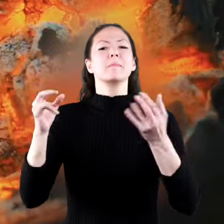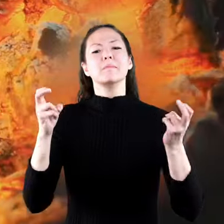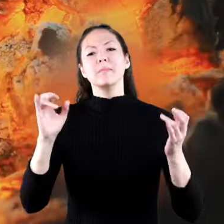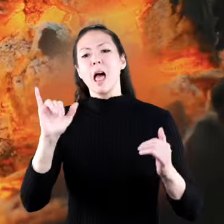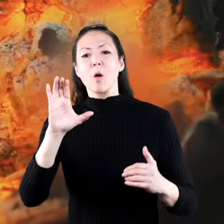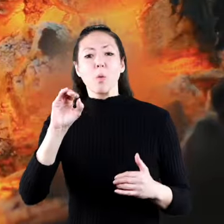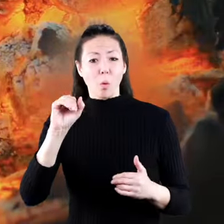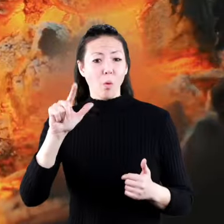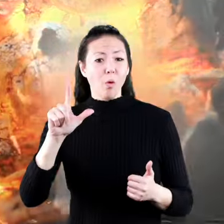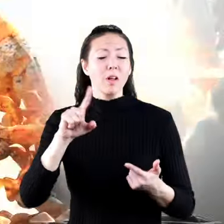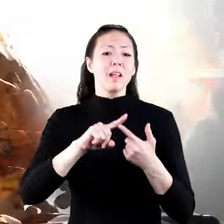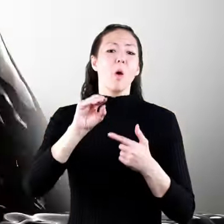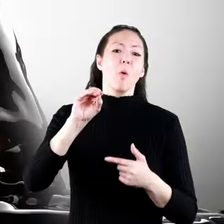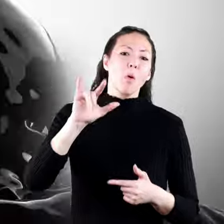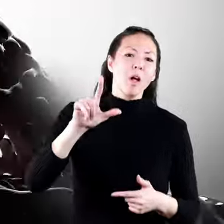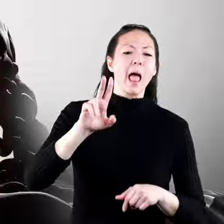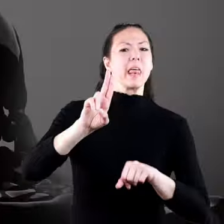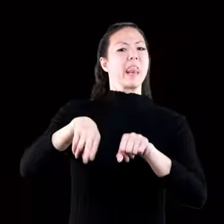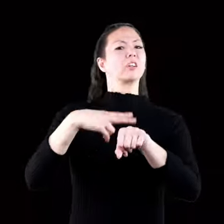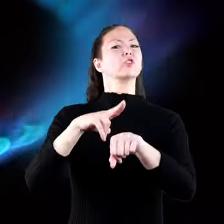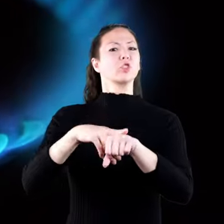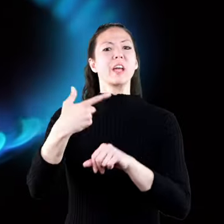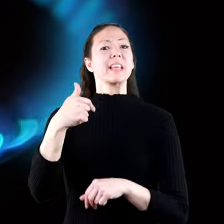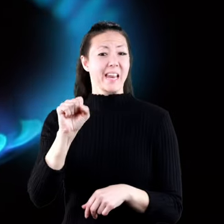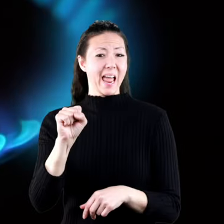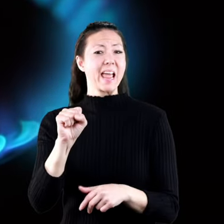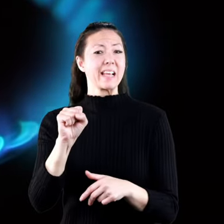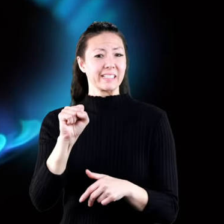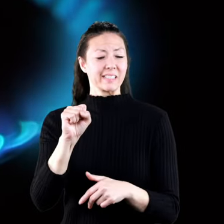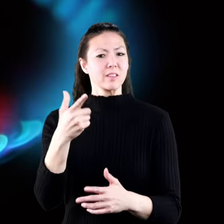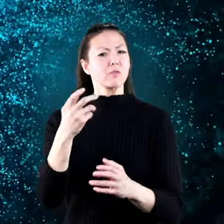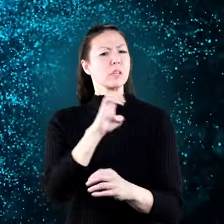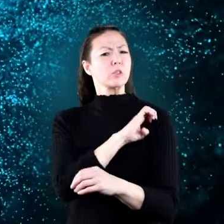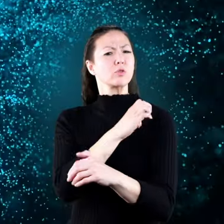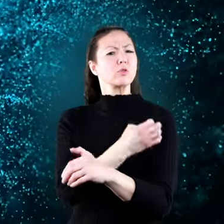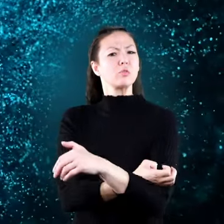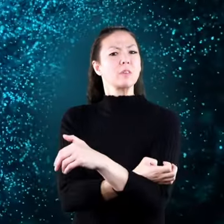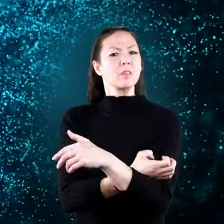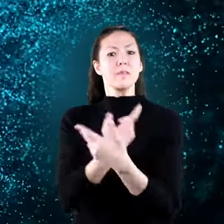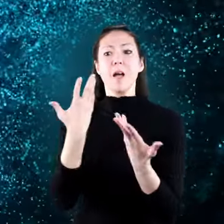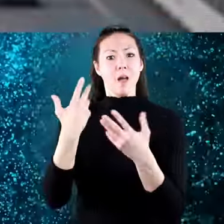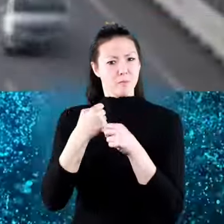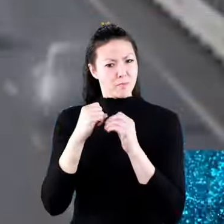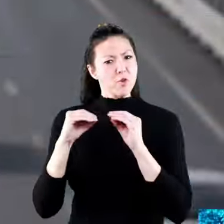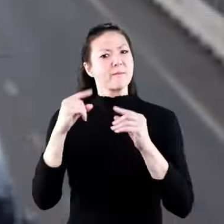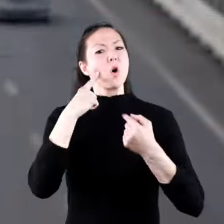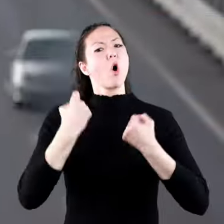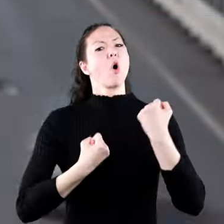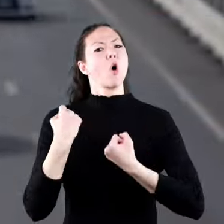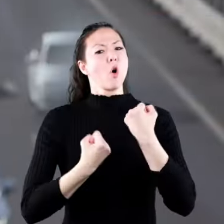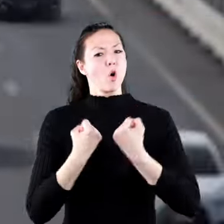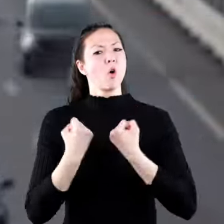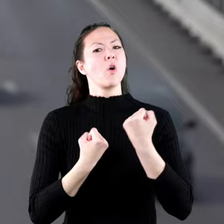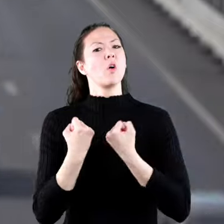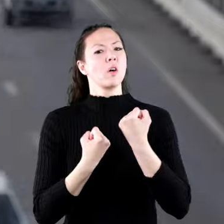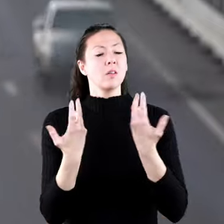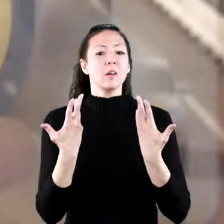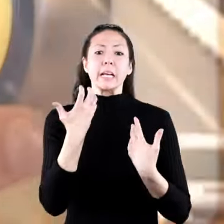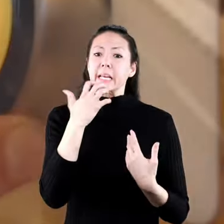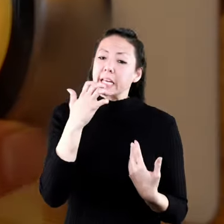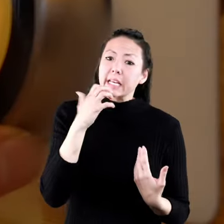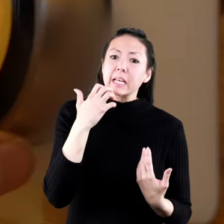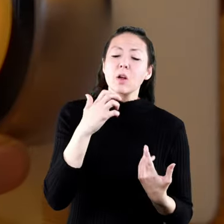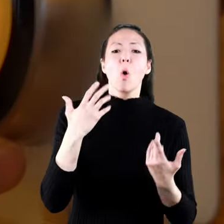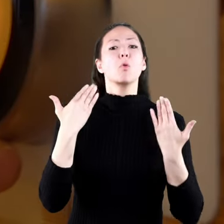commonly known as coal, oil, and natural gas. The sources of energy that make our cars drive,